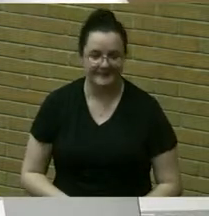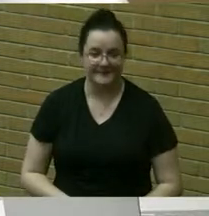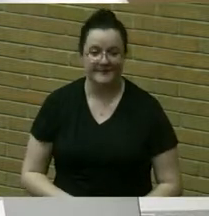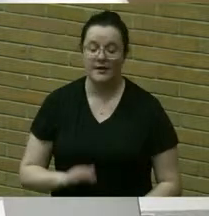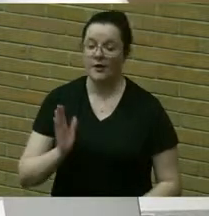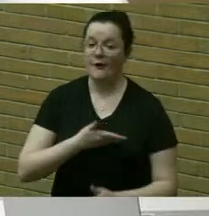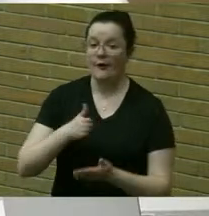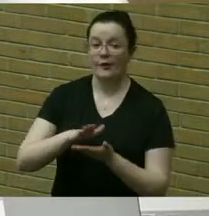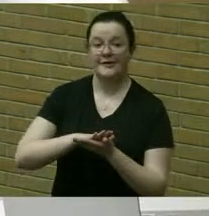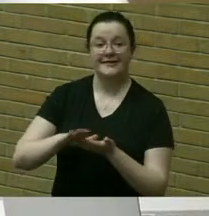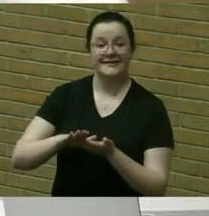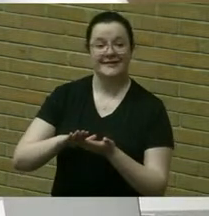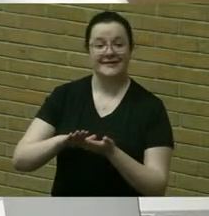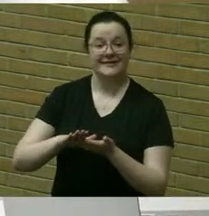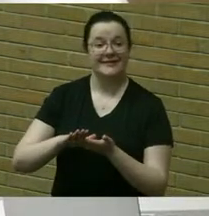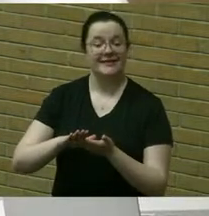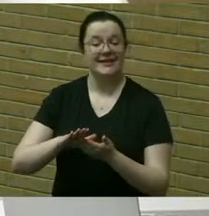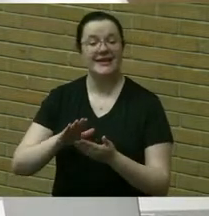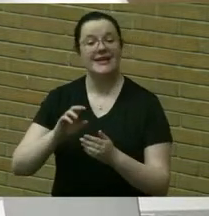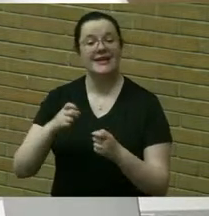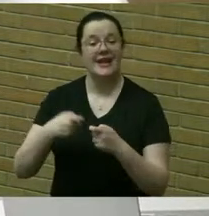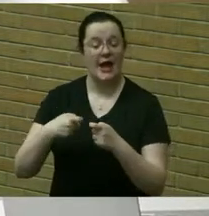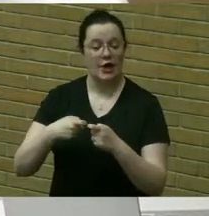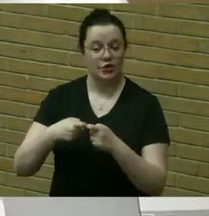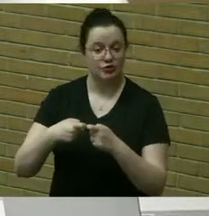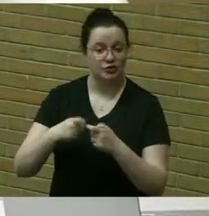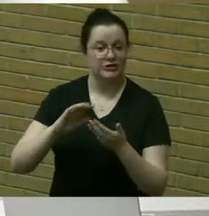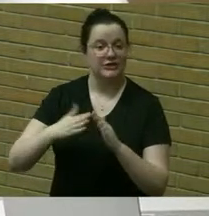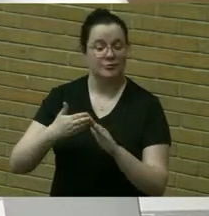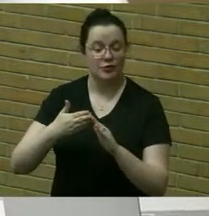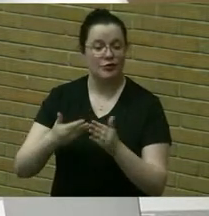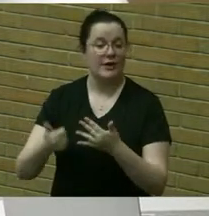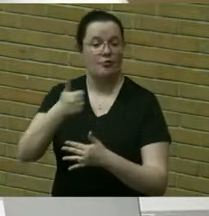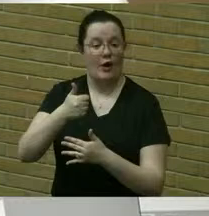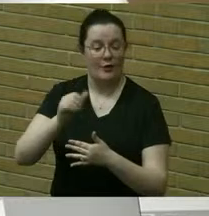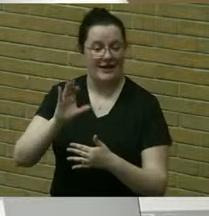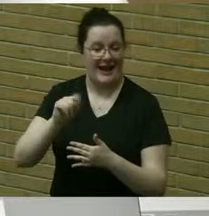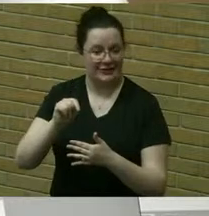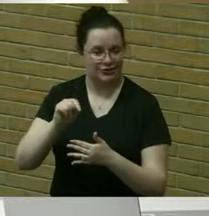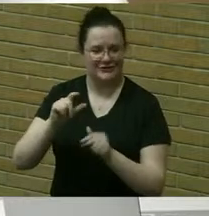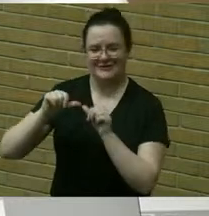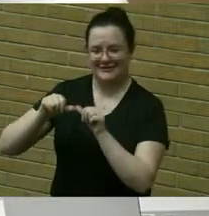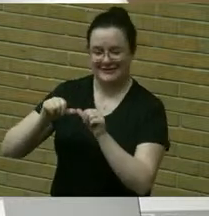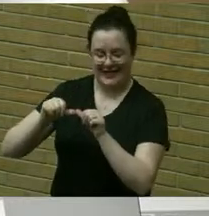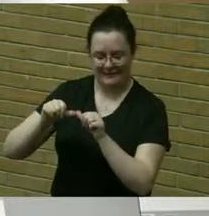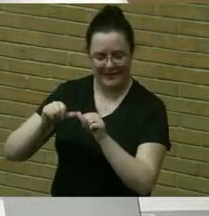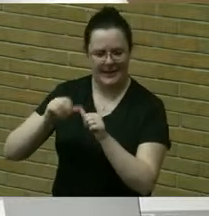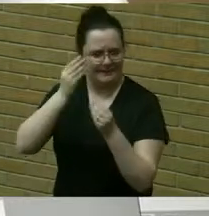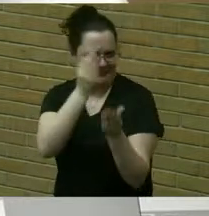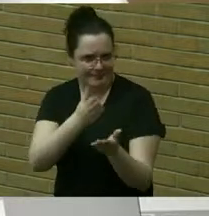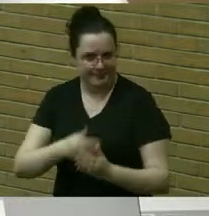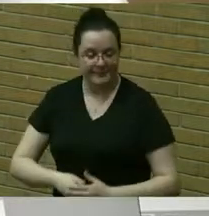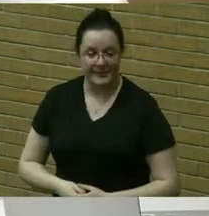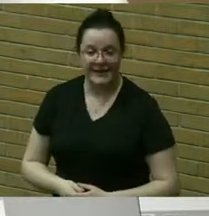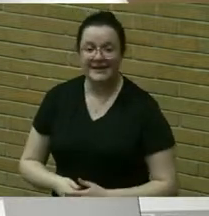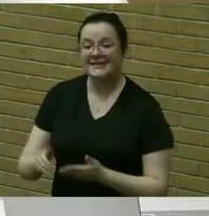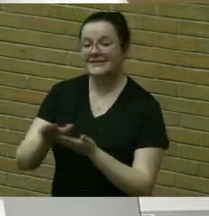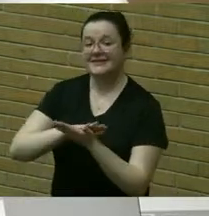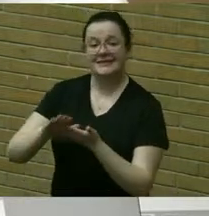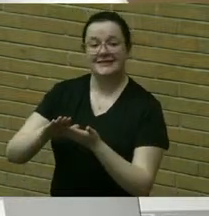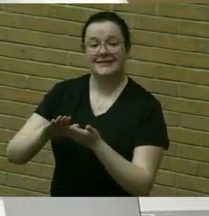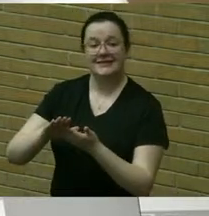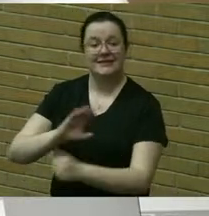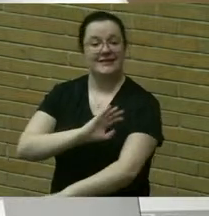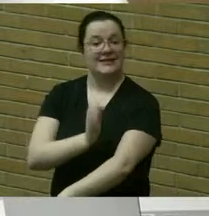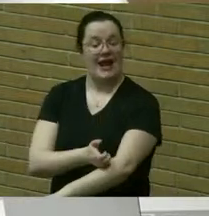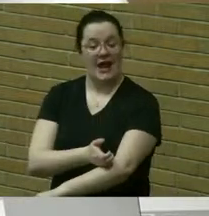our clean energy community priority actions and sustainability funds uh the clean energy community program has been